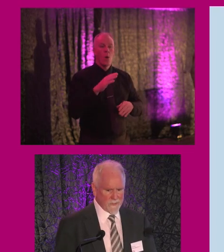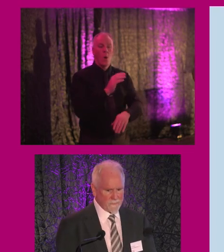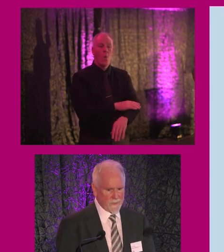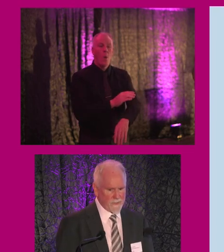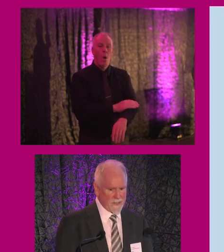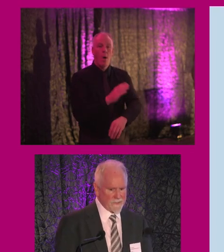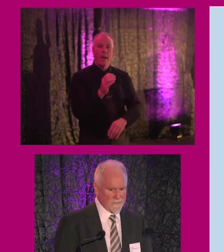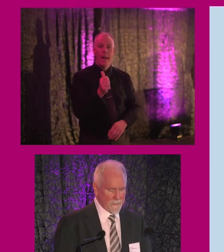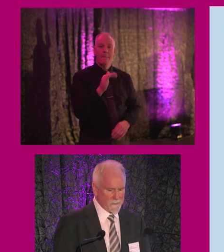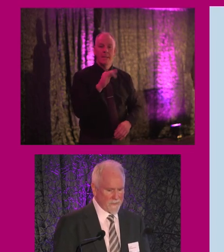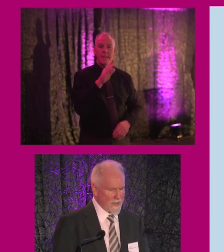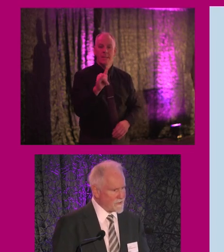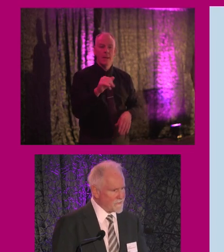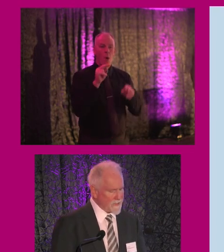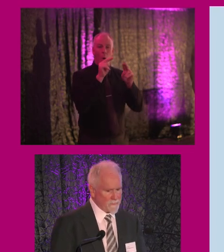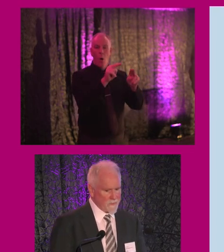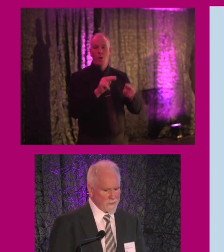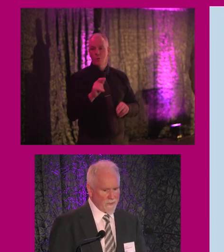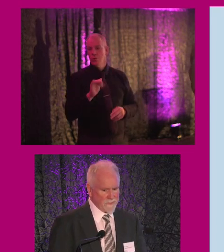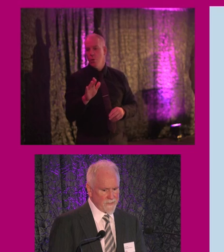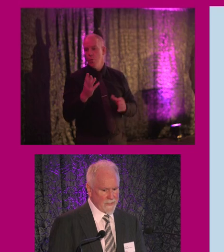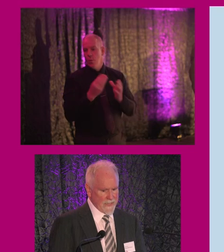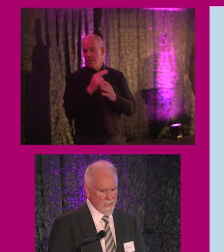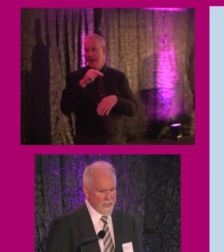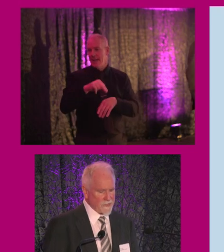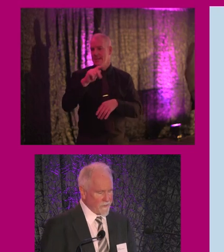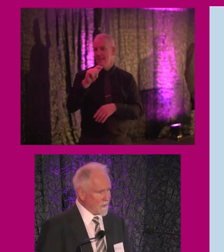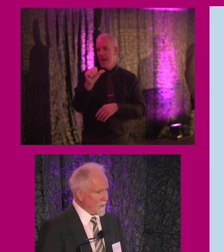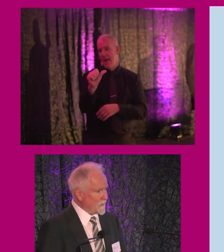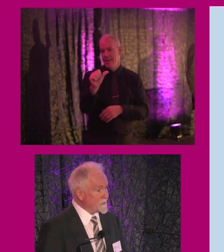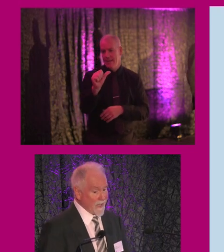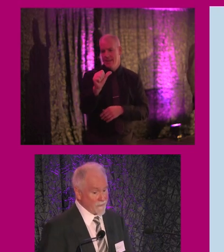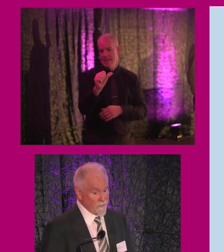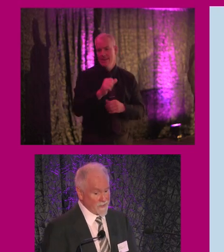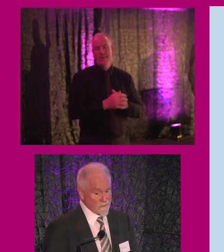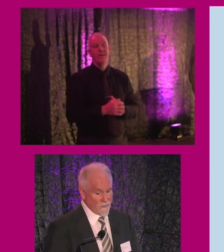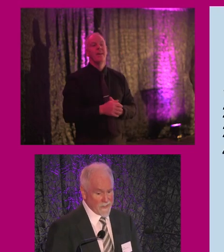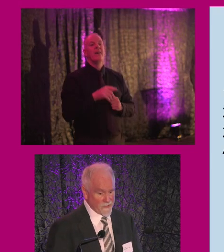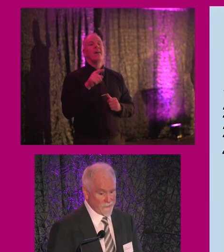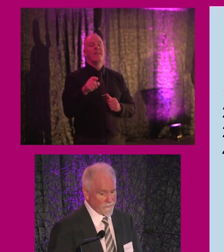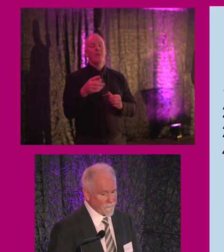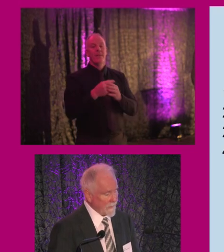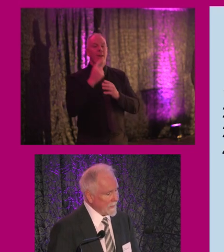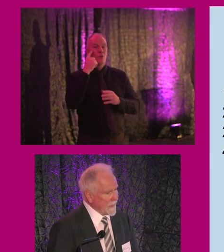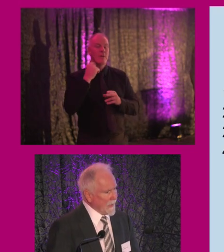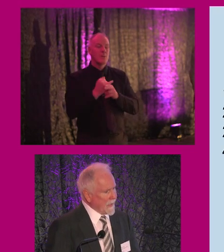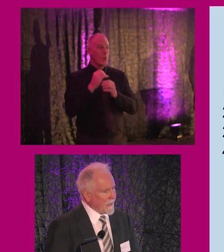tool that we developed with the National Transport Authority, Age Friendly Ireland and Green School Initiative.